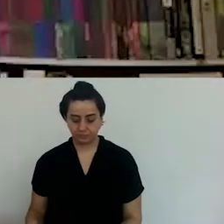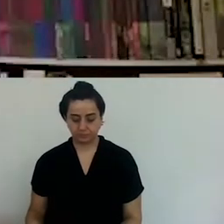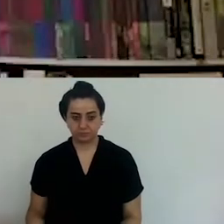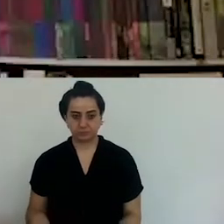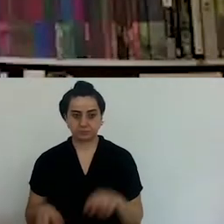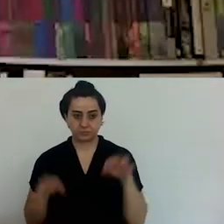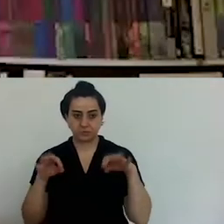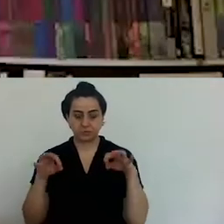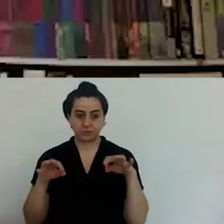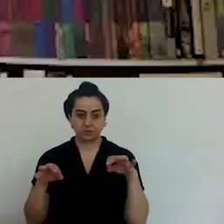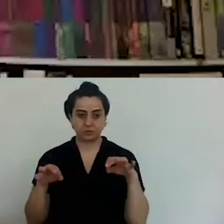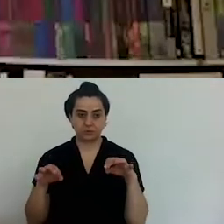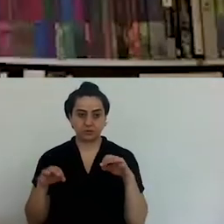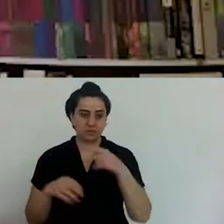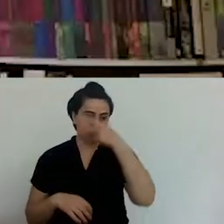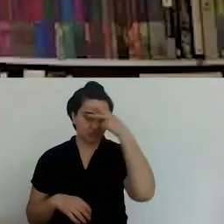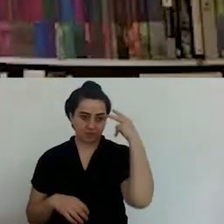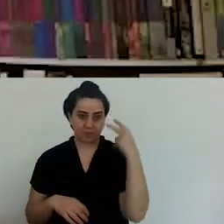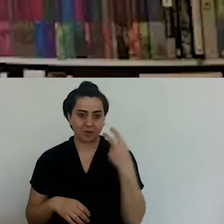conference.